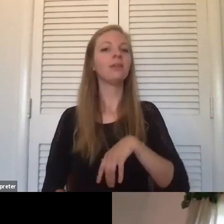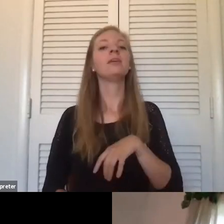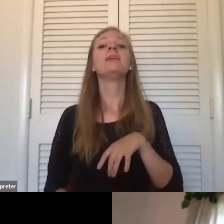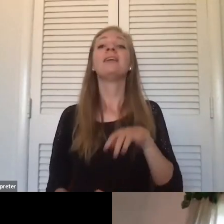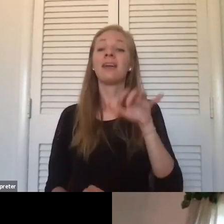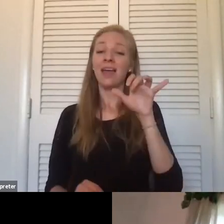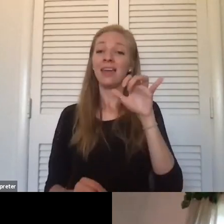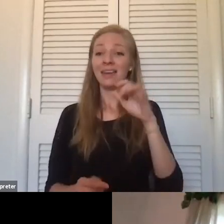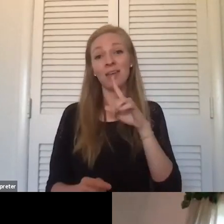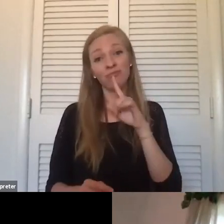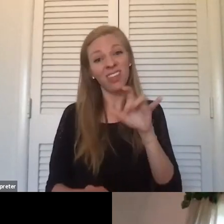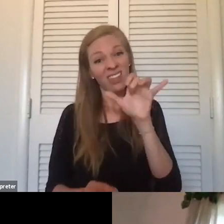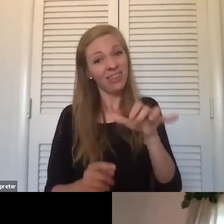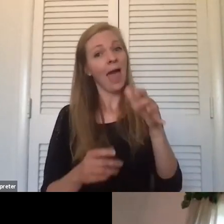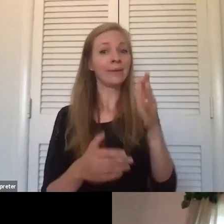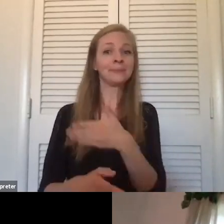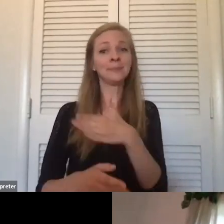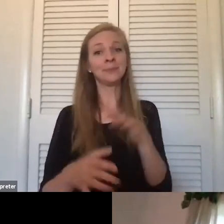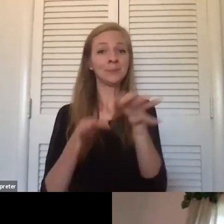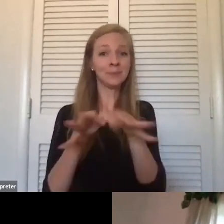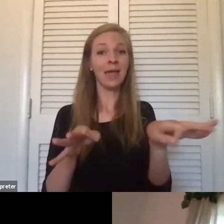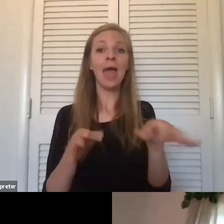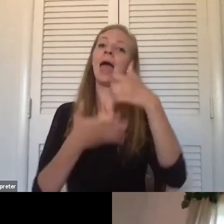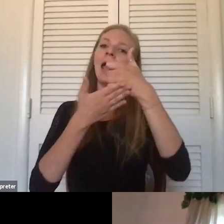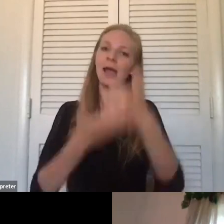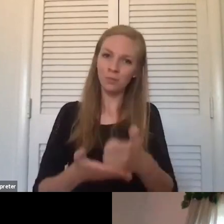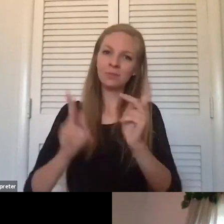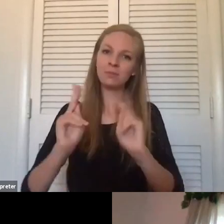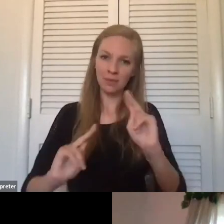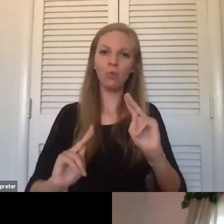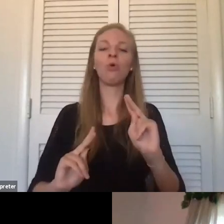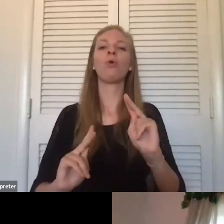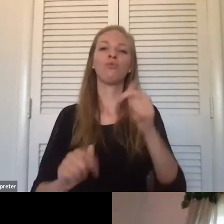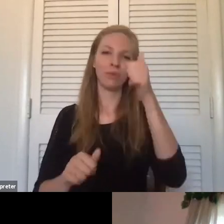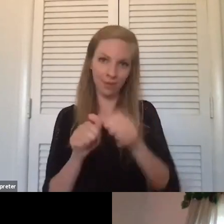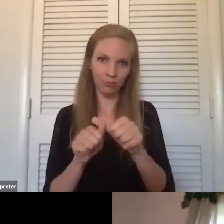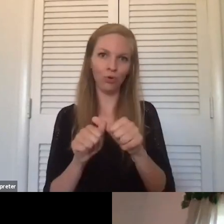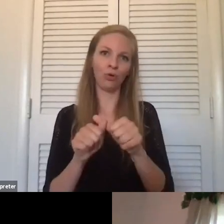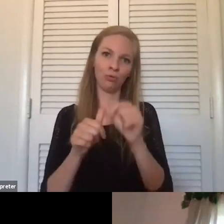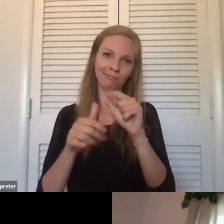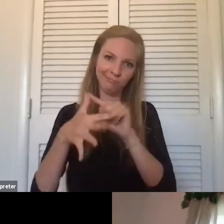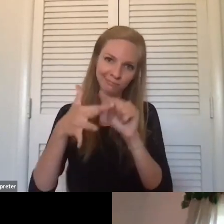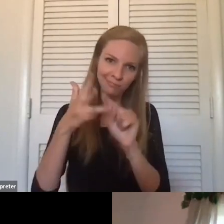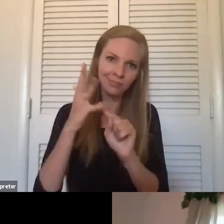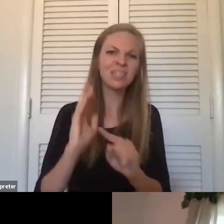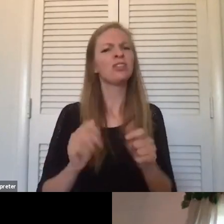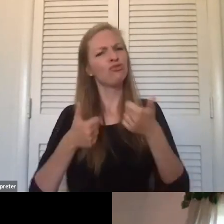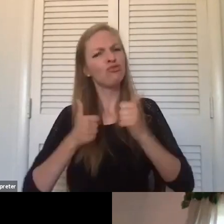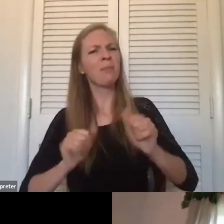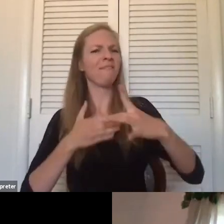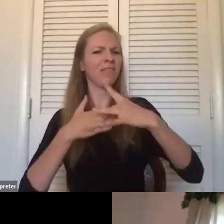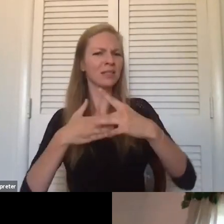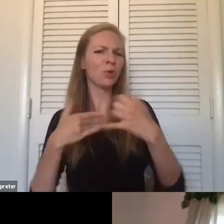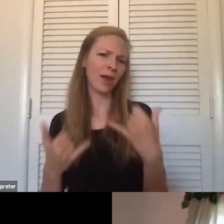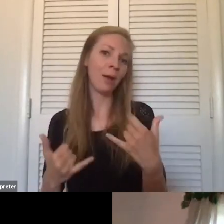helps people do that. So it's just being flexible, especially in this time,